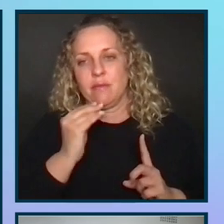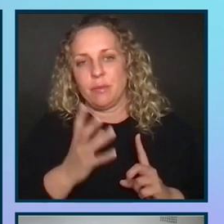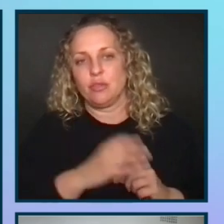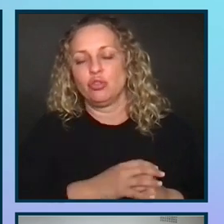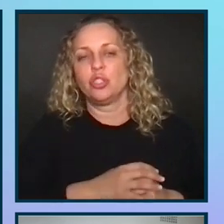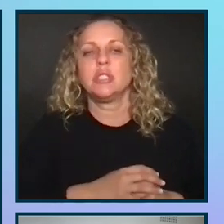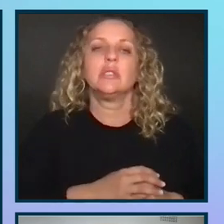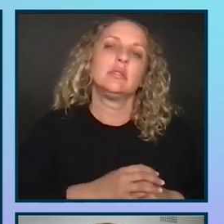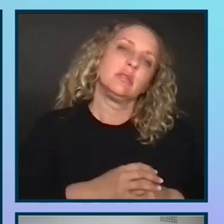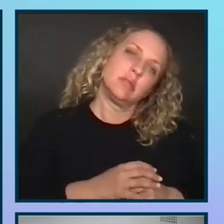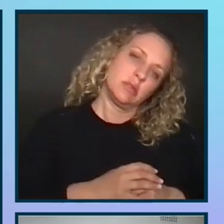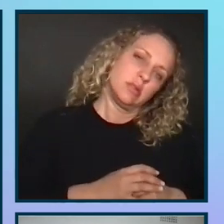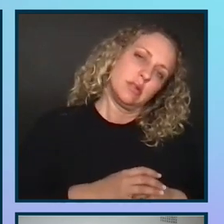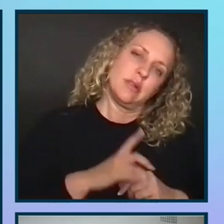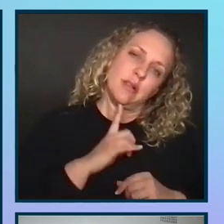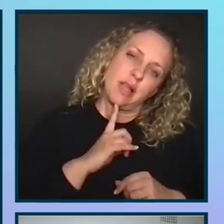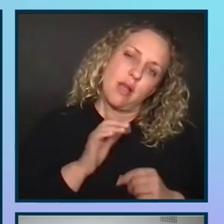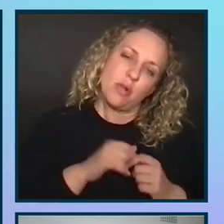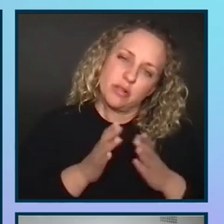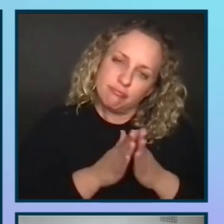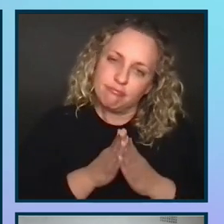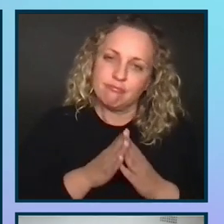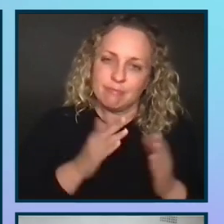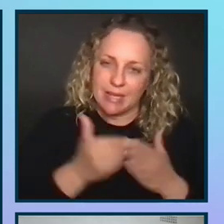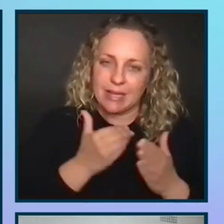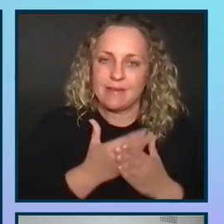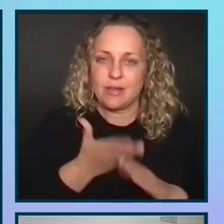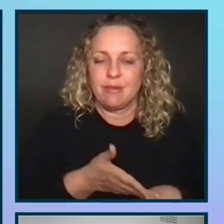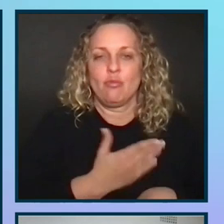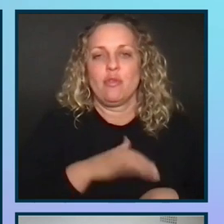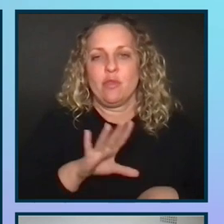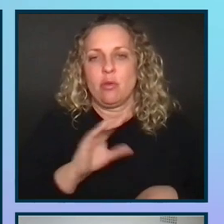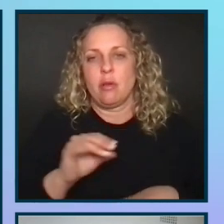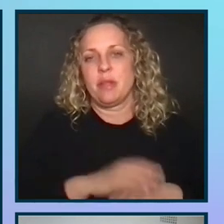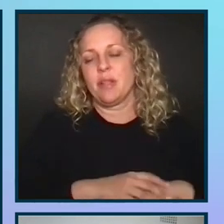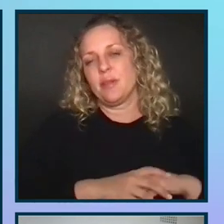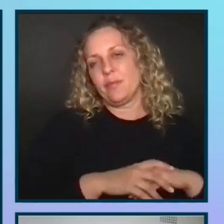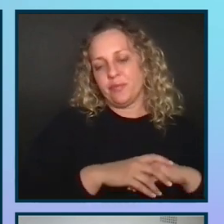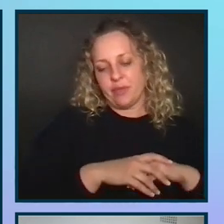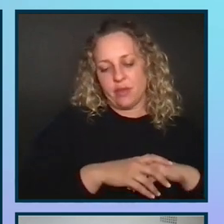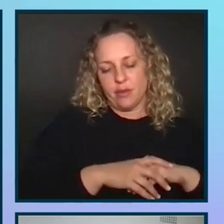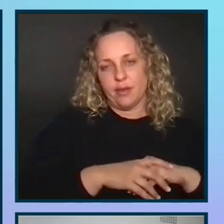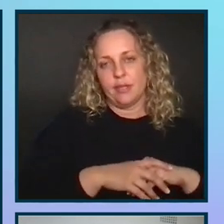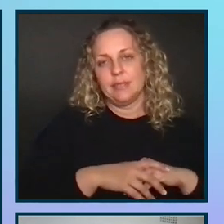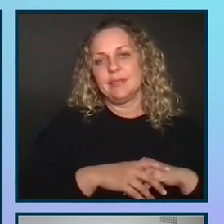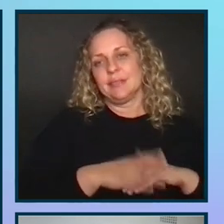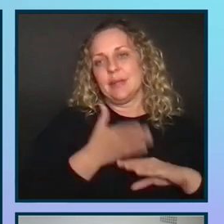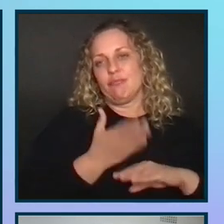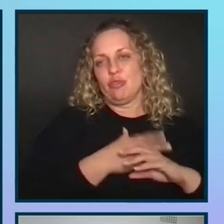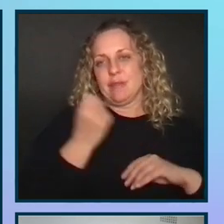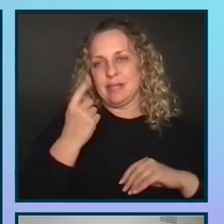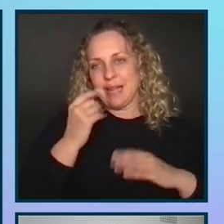And also it drives innovation and improvements in your company. So it also like improves the understanding of